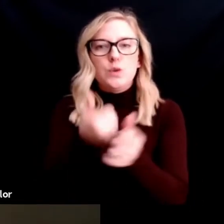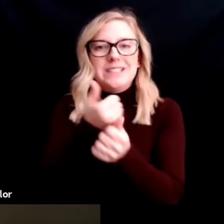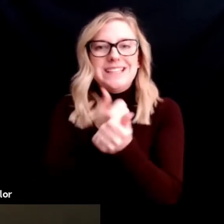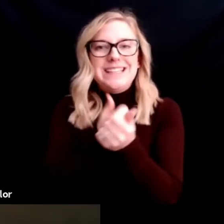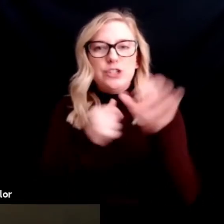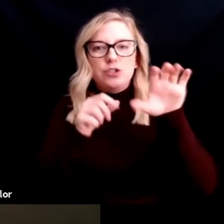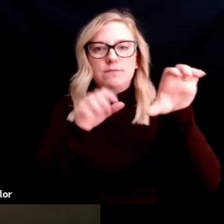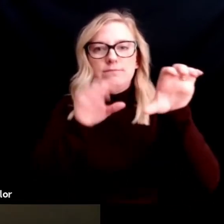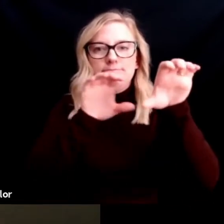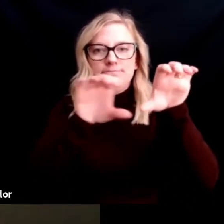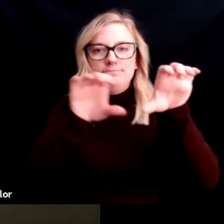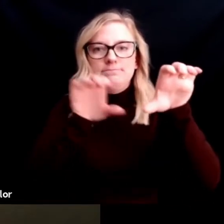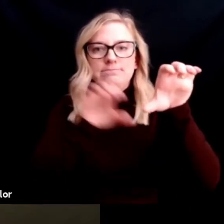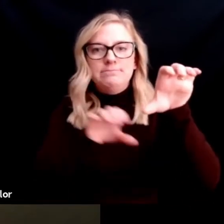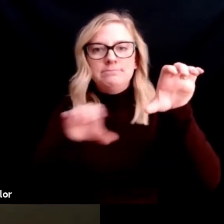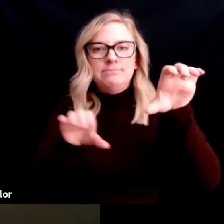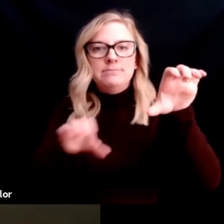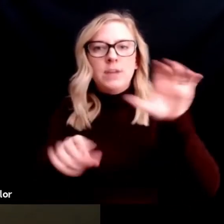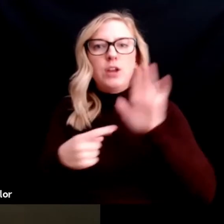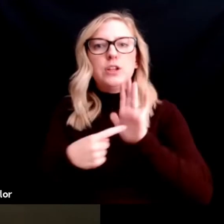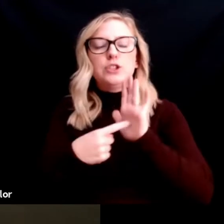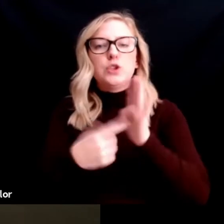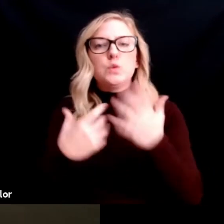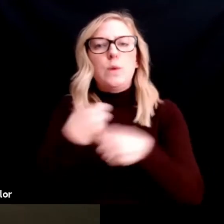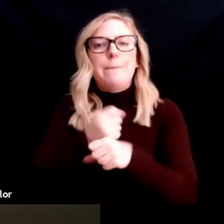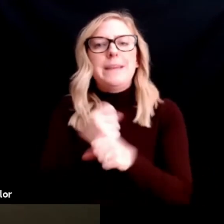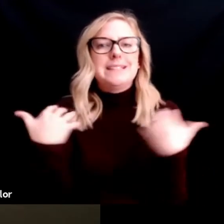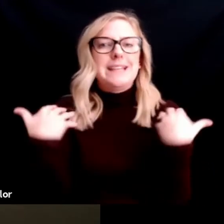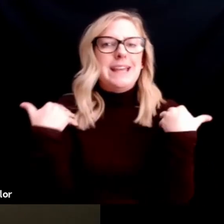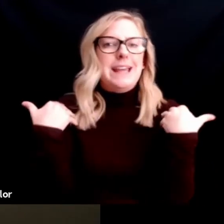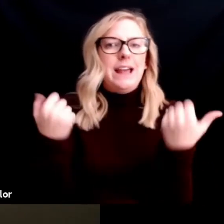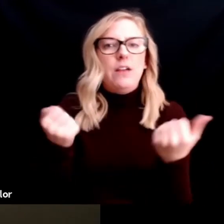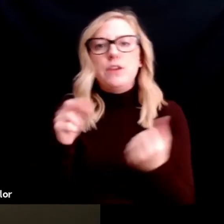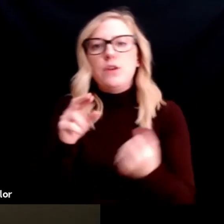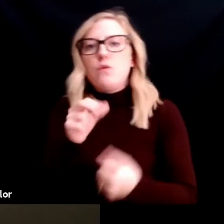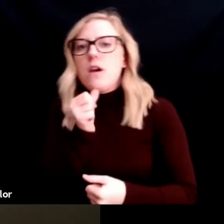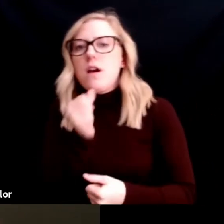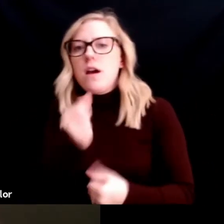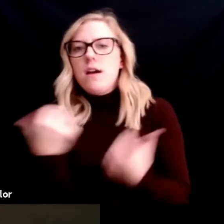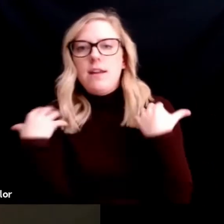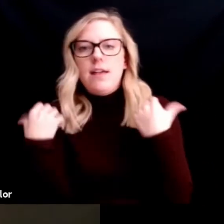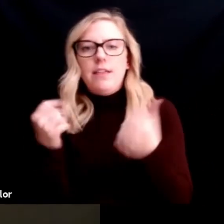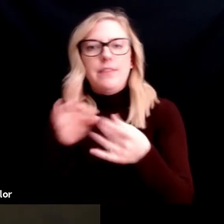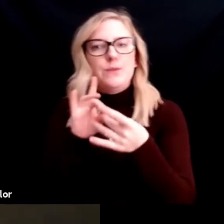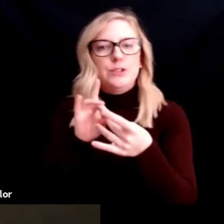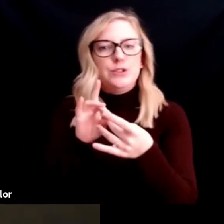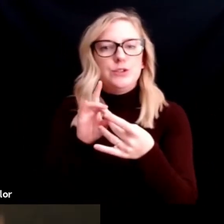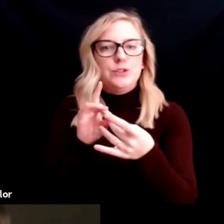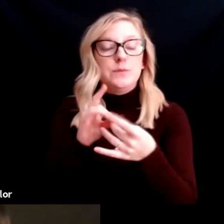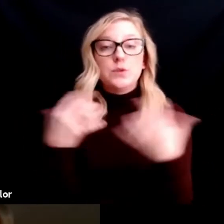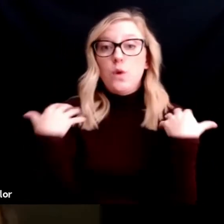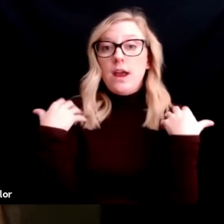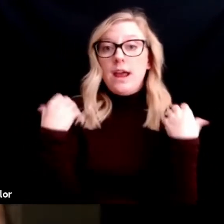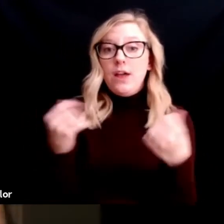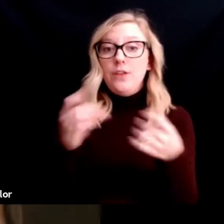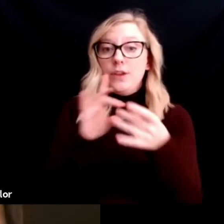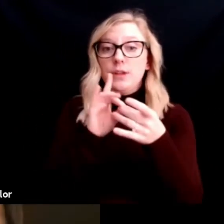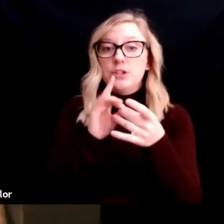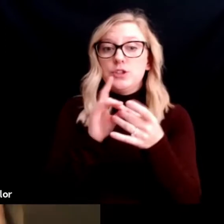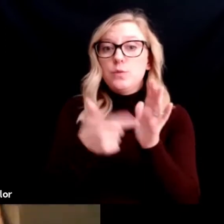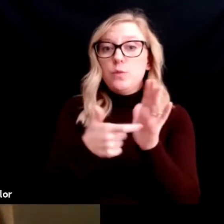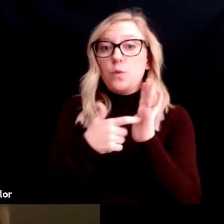what really makes up a healthy or unhealthy relationship. So, what a healthy relationship takes is